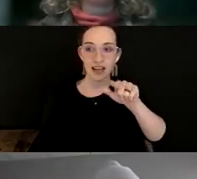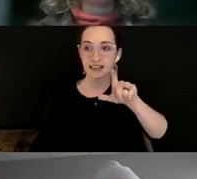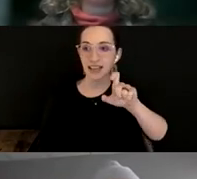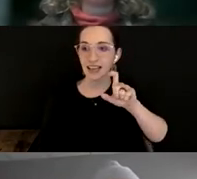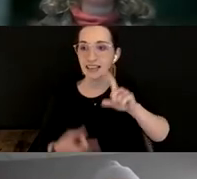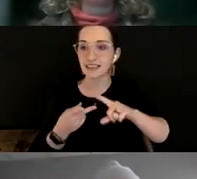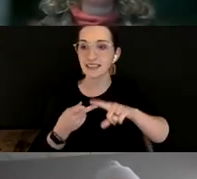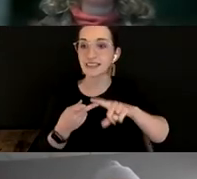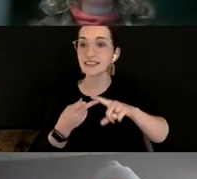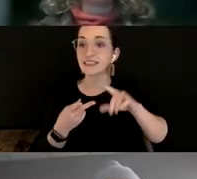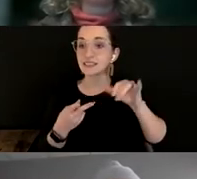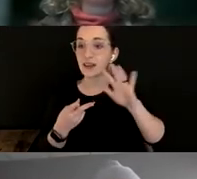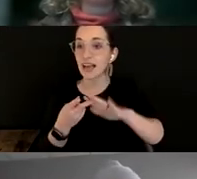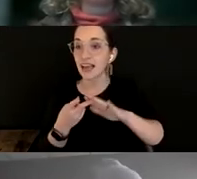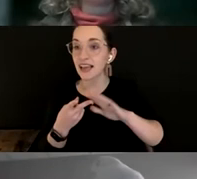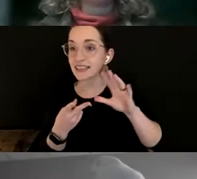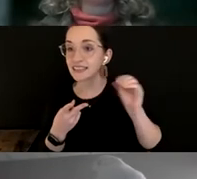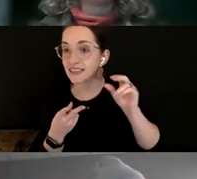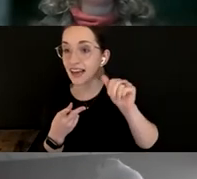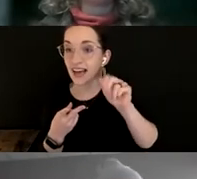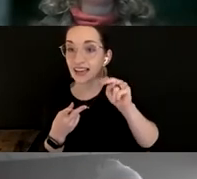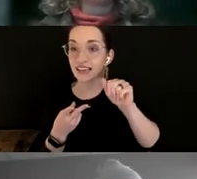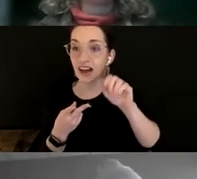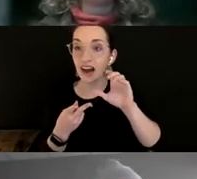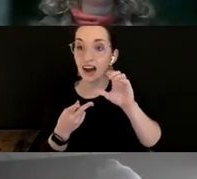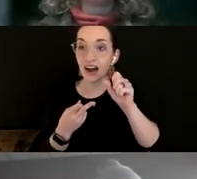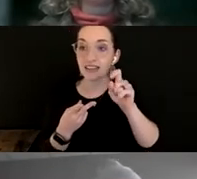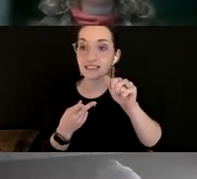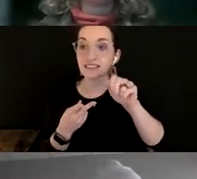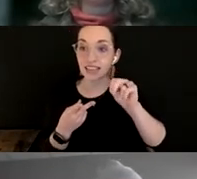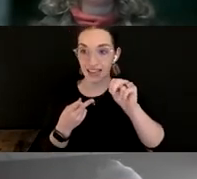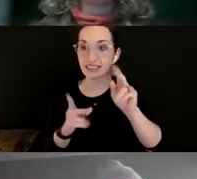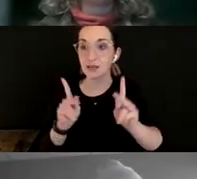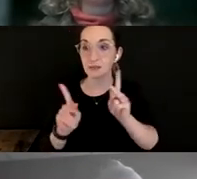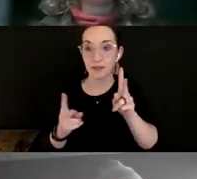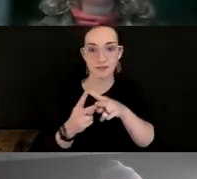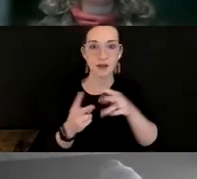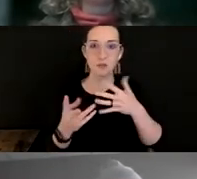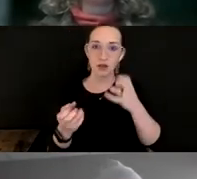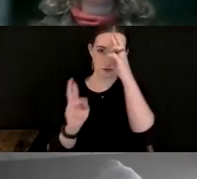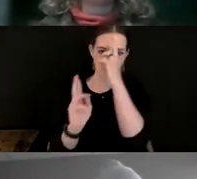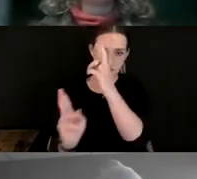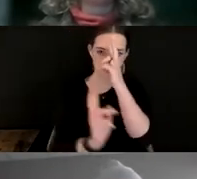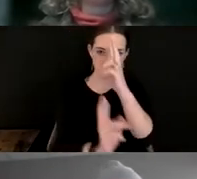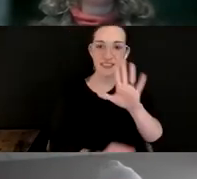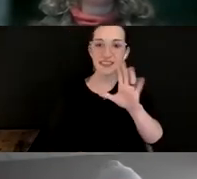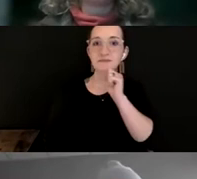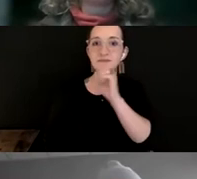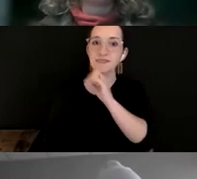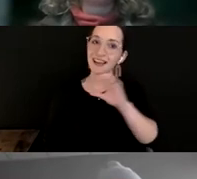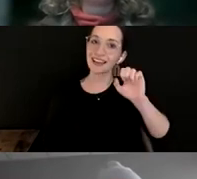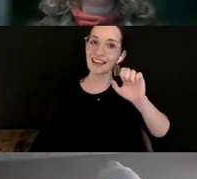this land throughout the generations. I would like to pay my respect to the Piscatawe and Anacostan elders, both past and present.